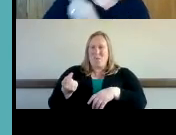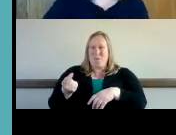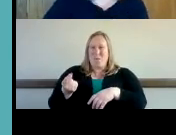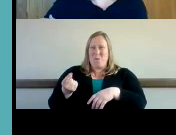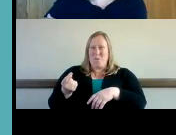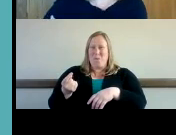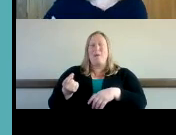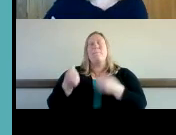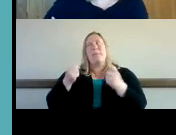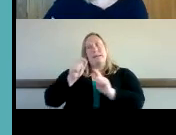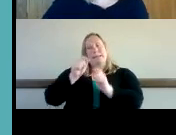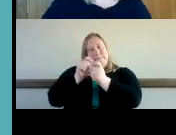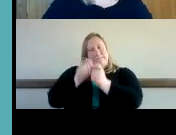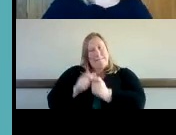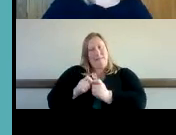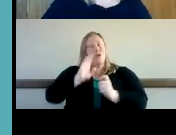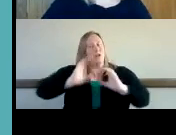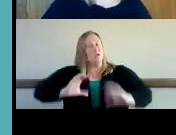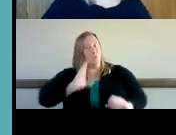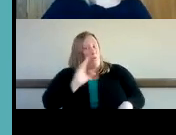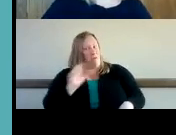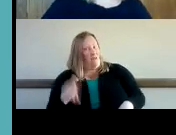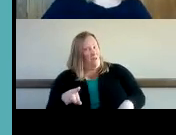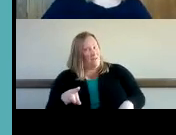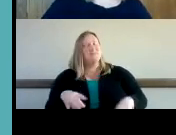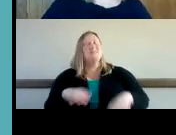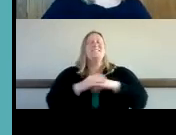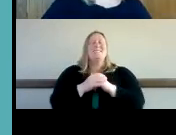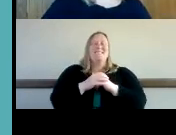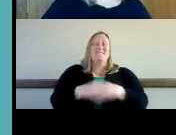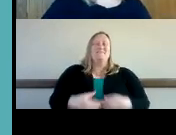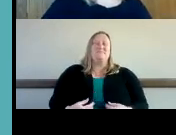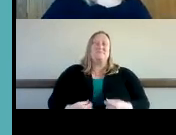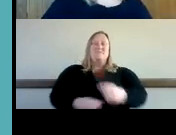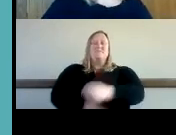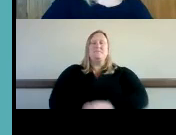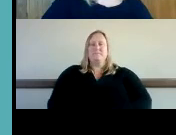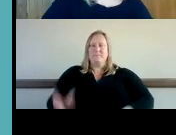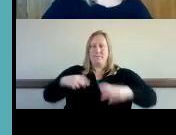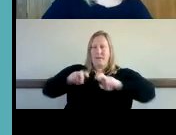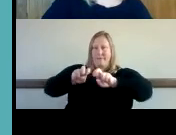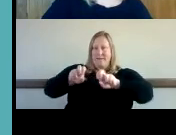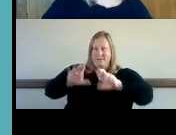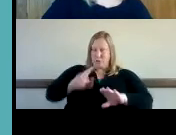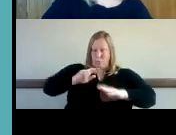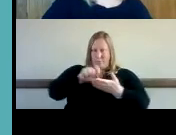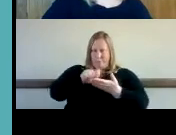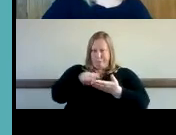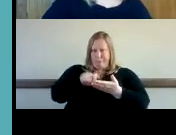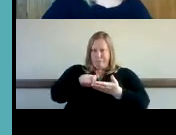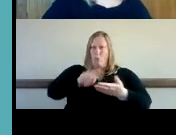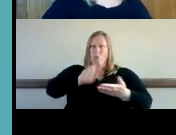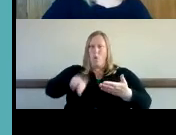details here because your consumers will ask the assessor writes the assessment report with the justification